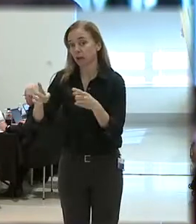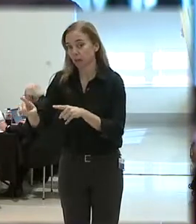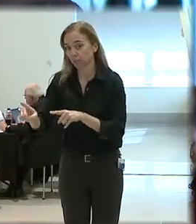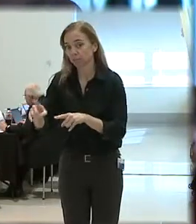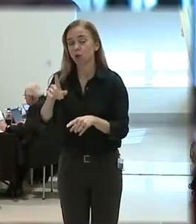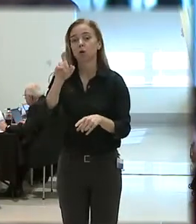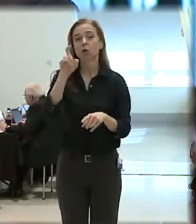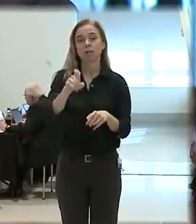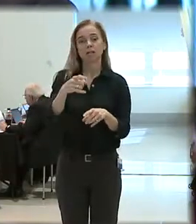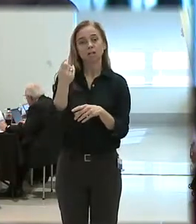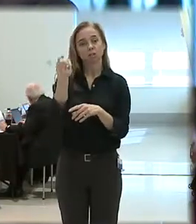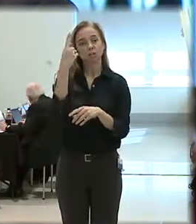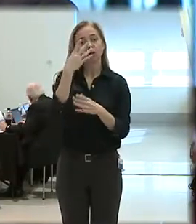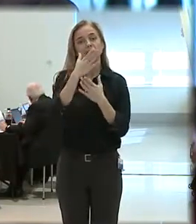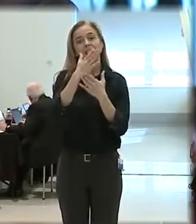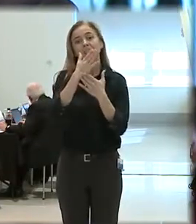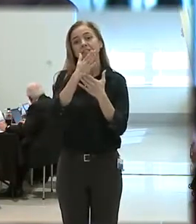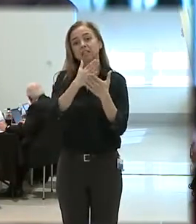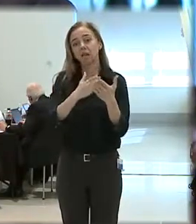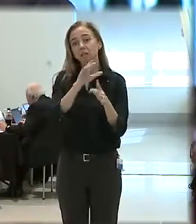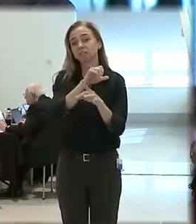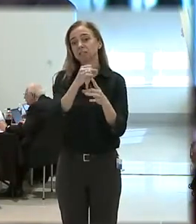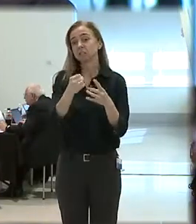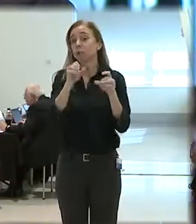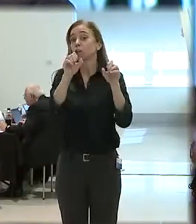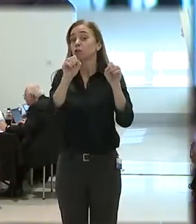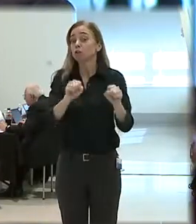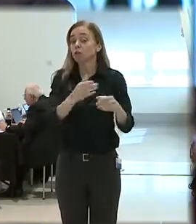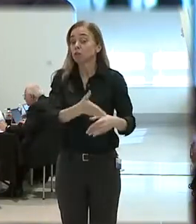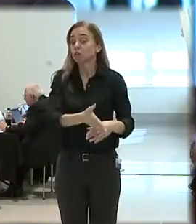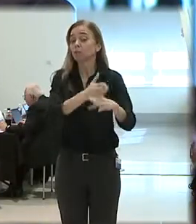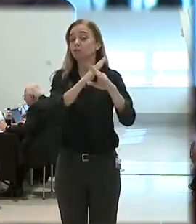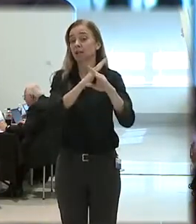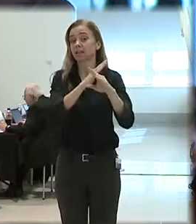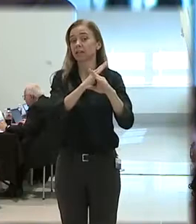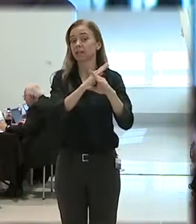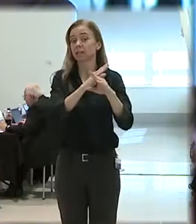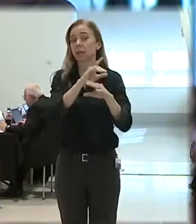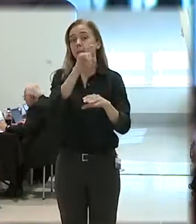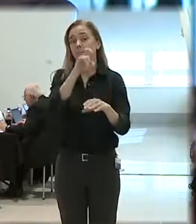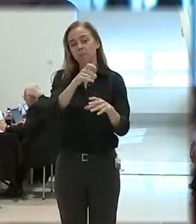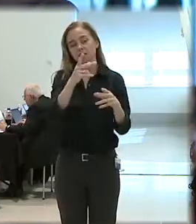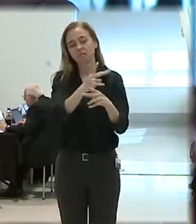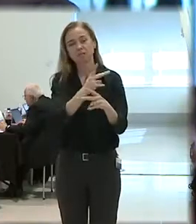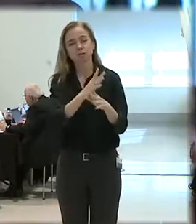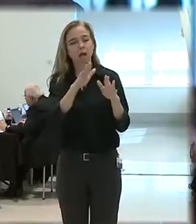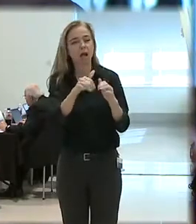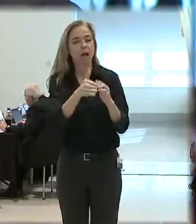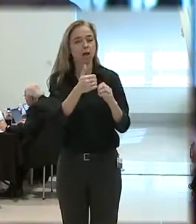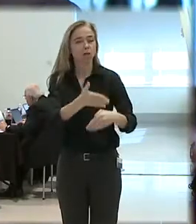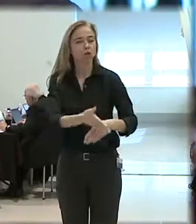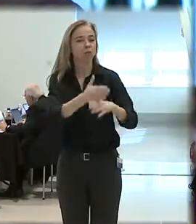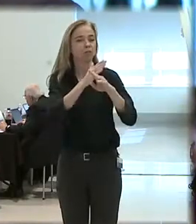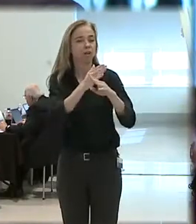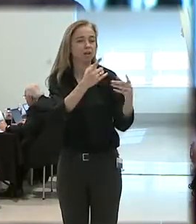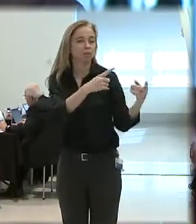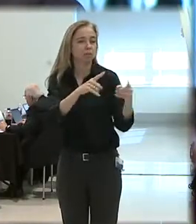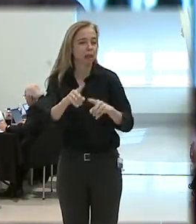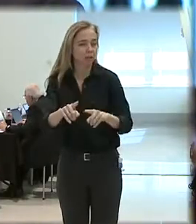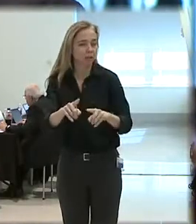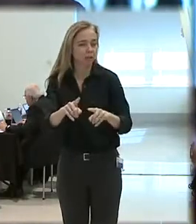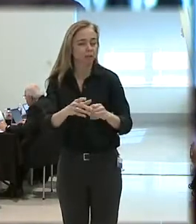to acknowledge that some of these incidents could have been prevented, and we must try to find ways of preventing those incidents in the first place.